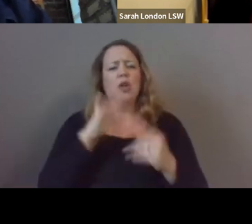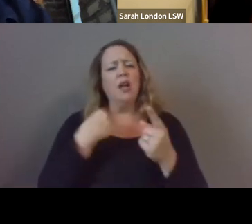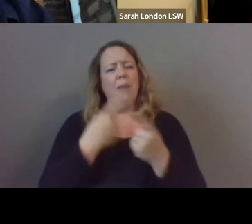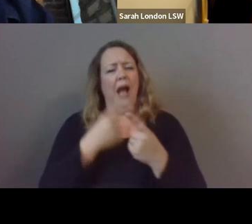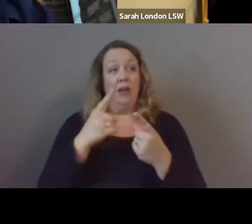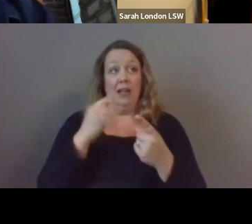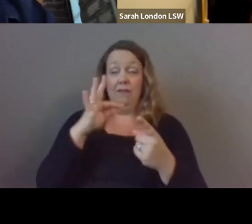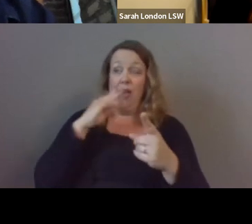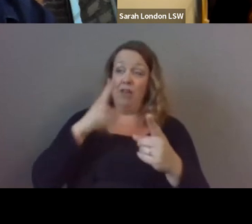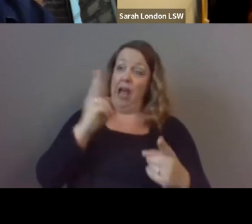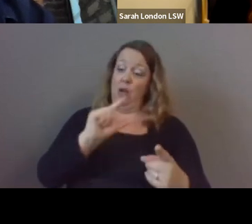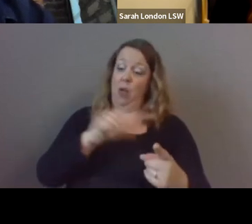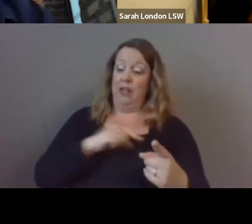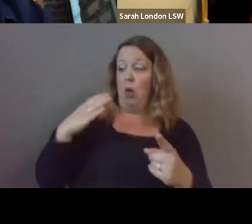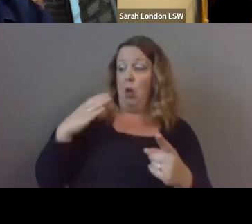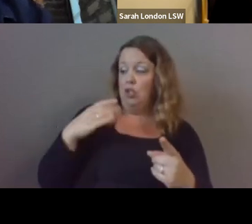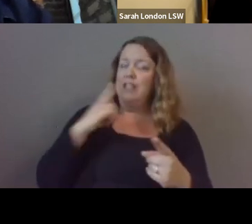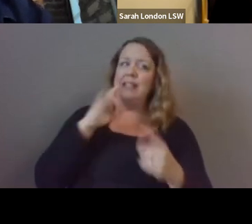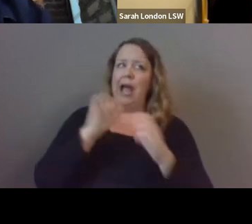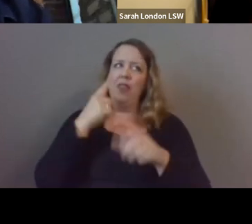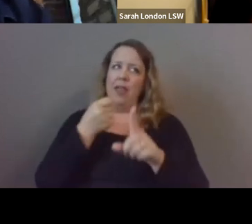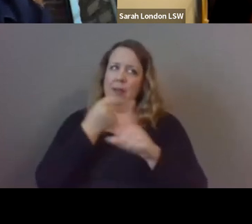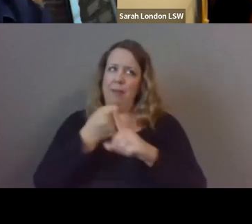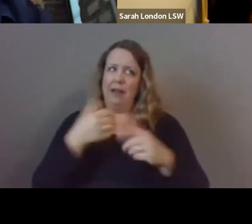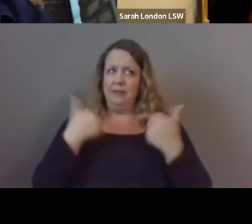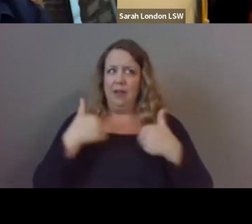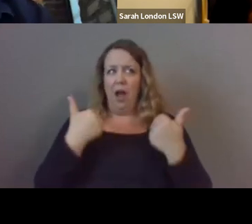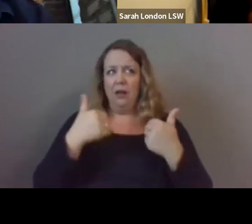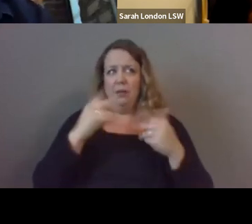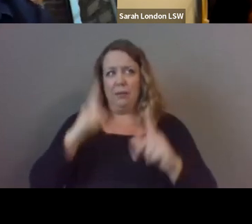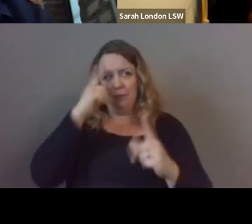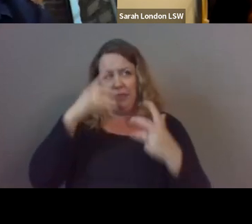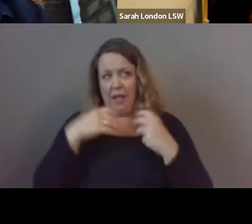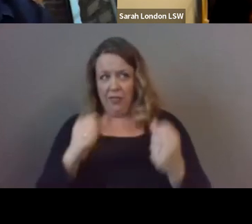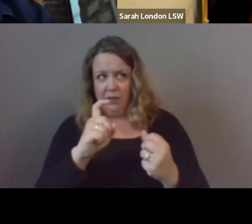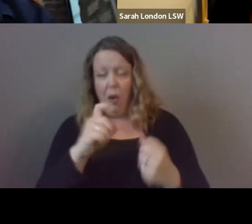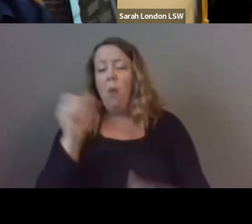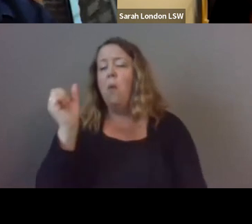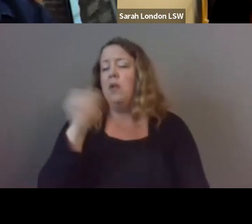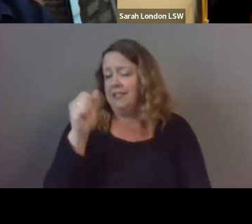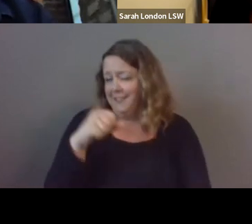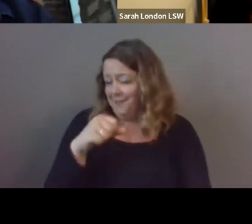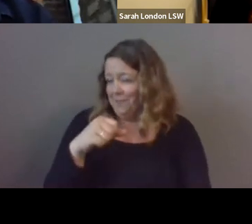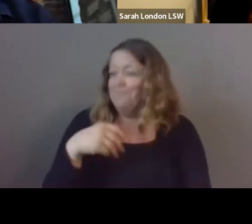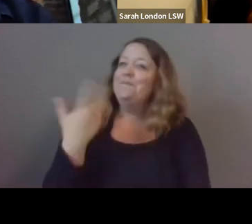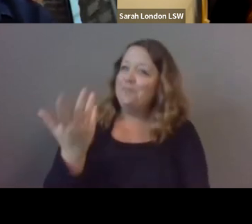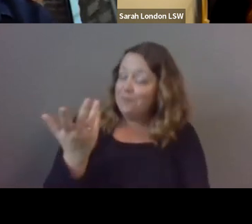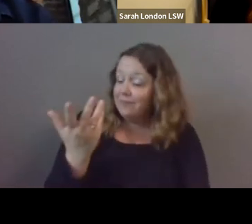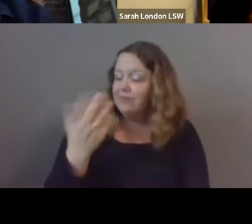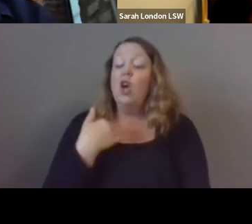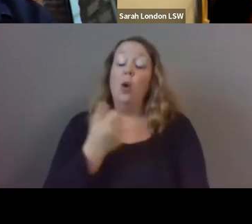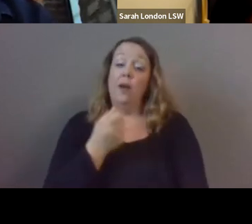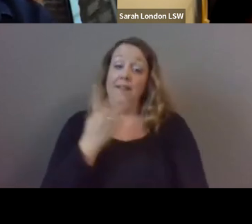supporting the mental health of young people absolutely thank you katyn um so so a couple ways